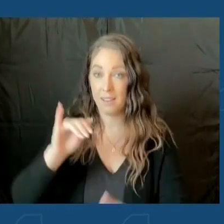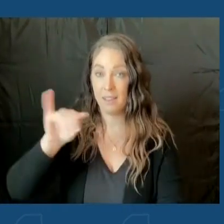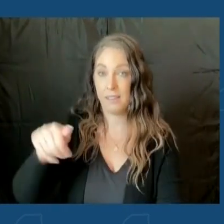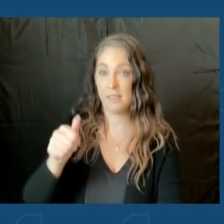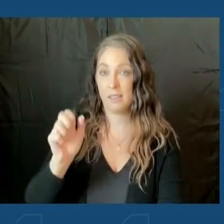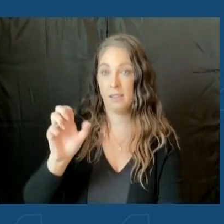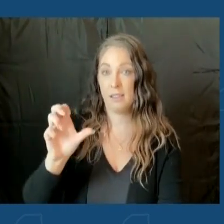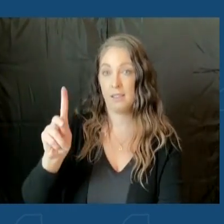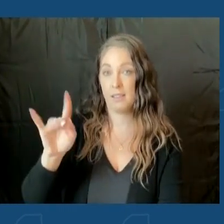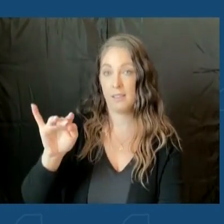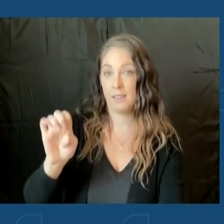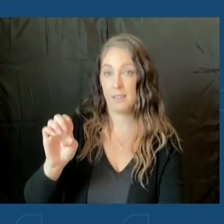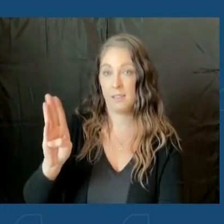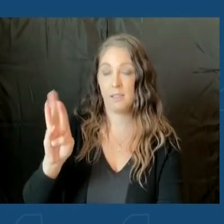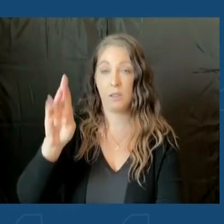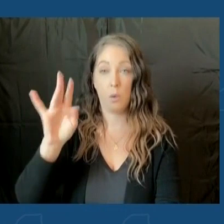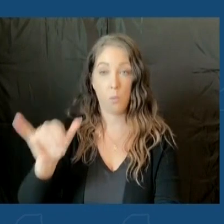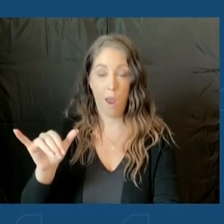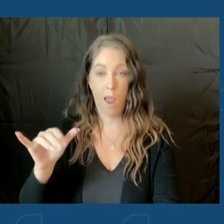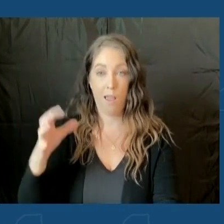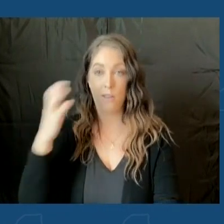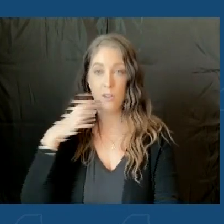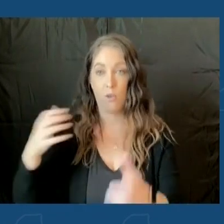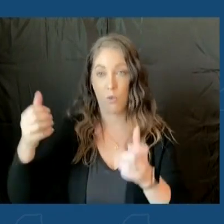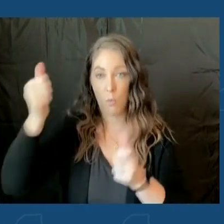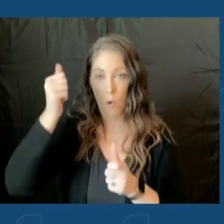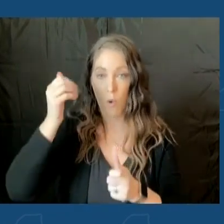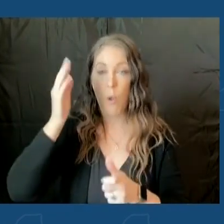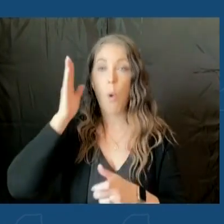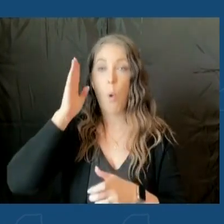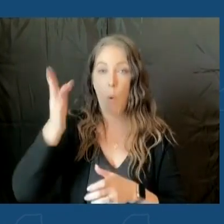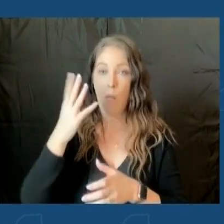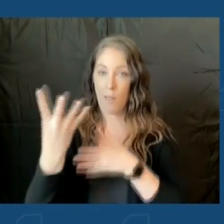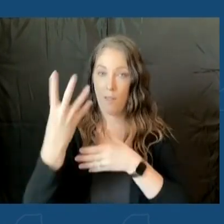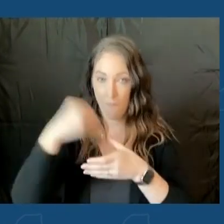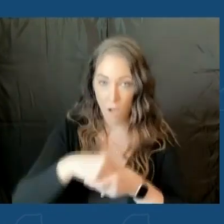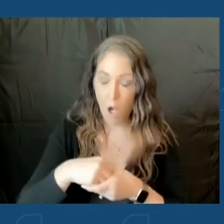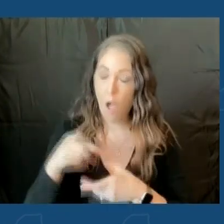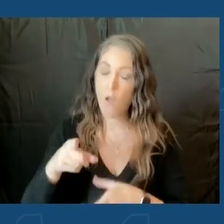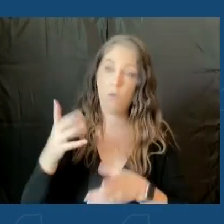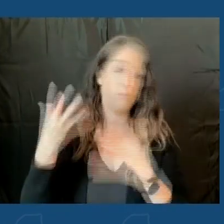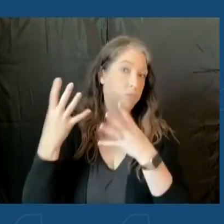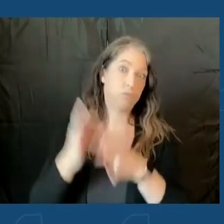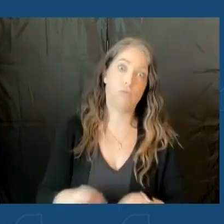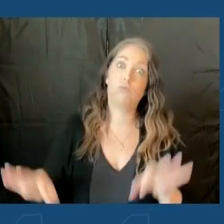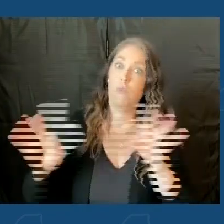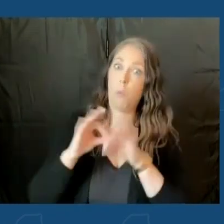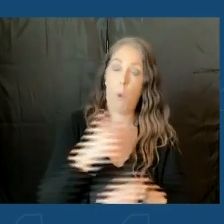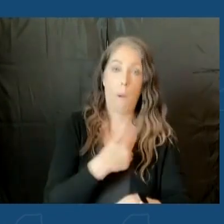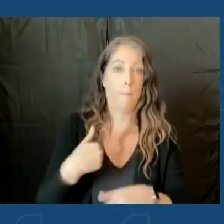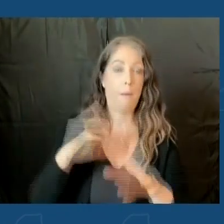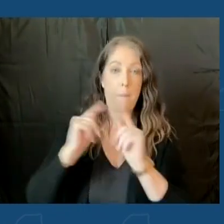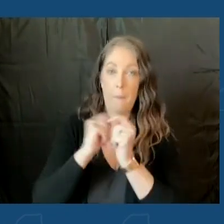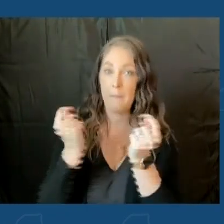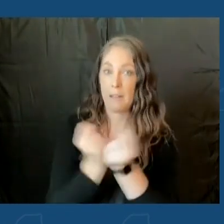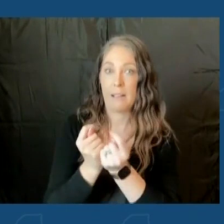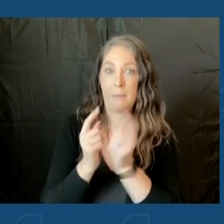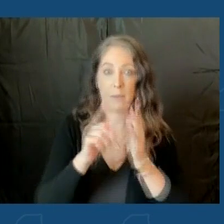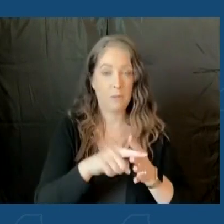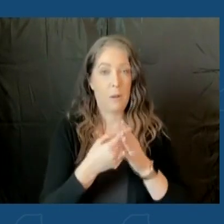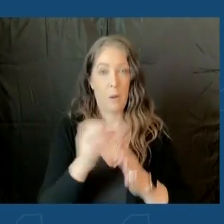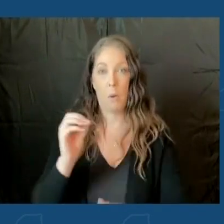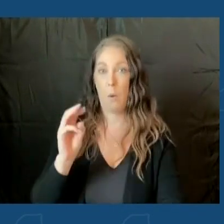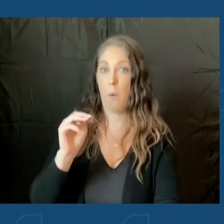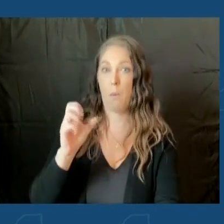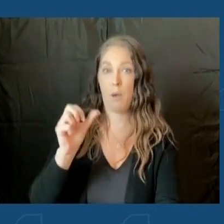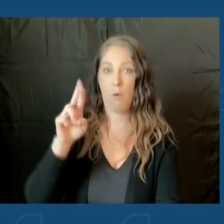Homeland Security and Emergency Services, will be involved. She was a key member of the team starting right around when Omicron started